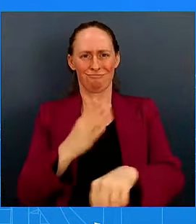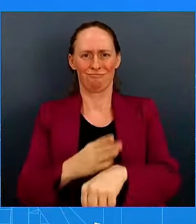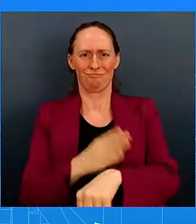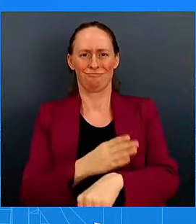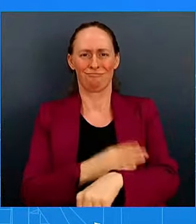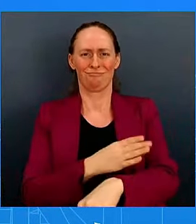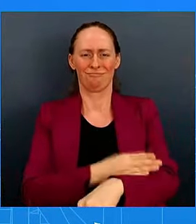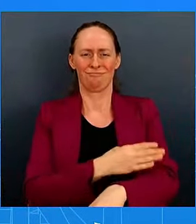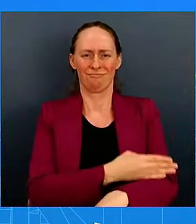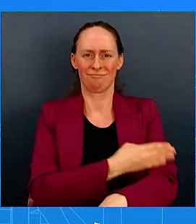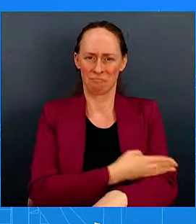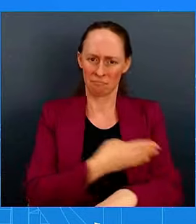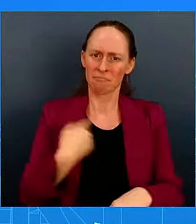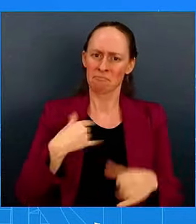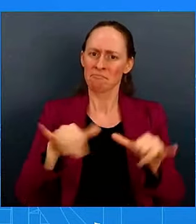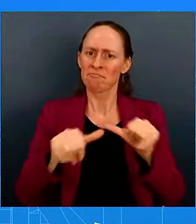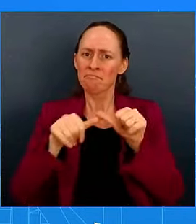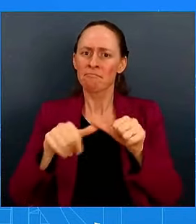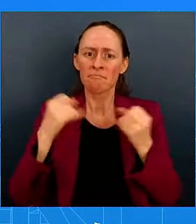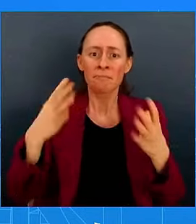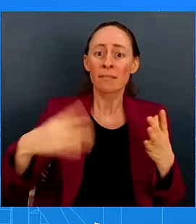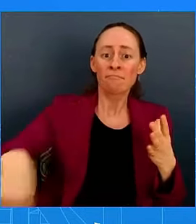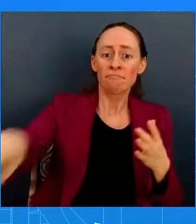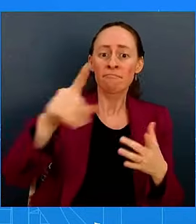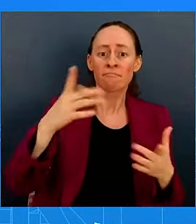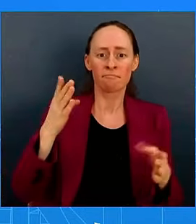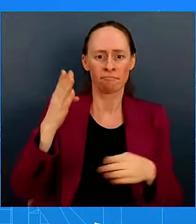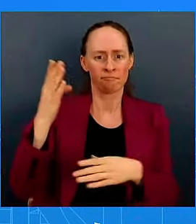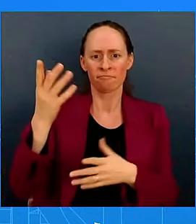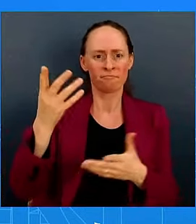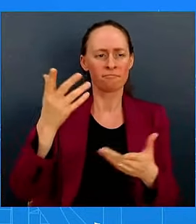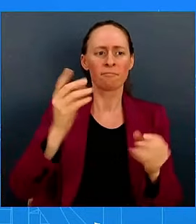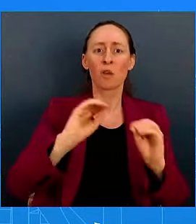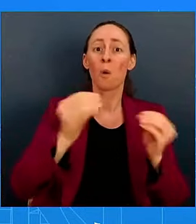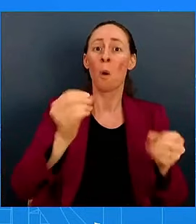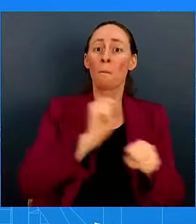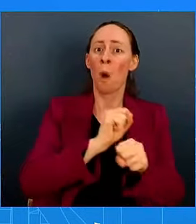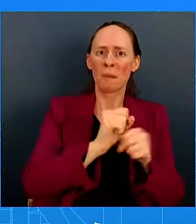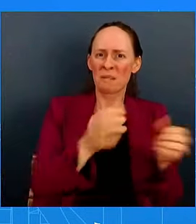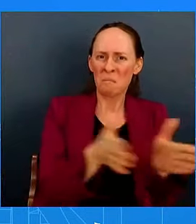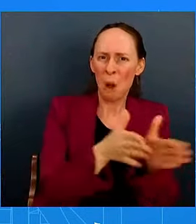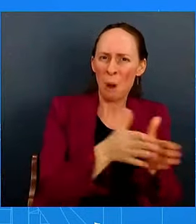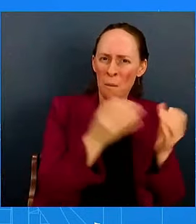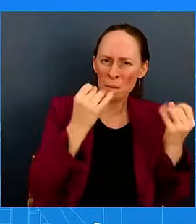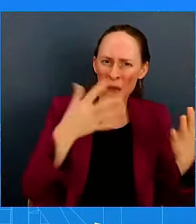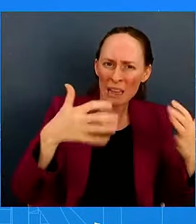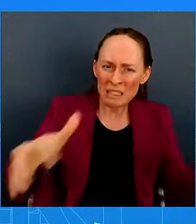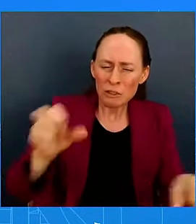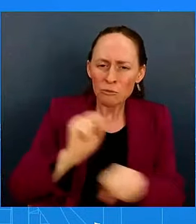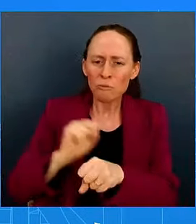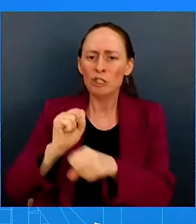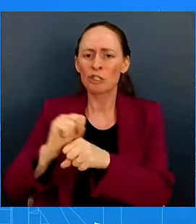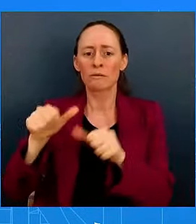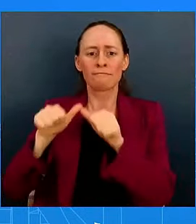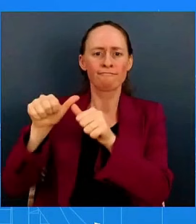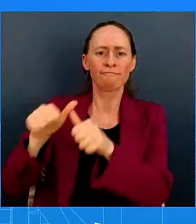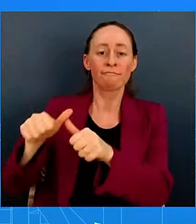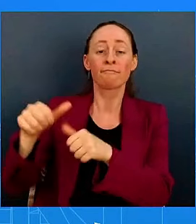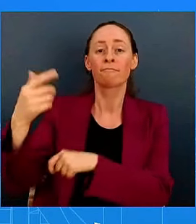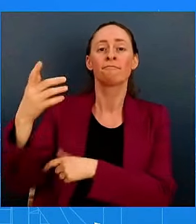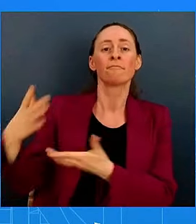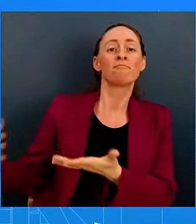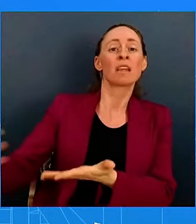see jobs, more than 140,000 jobs just last month. And so GDP grew 3 percent just last